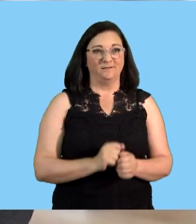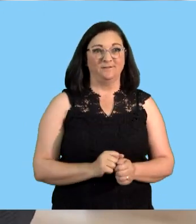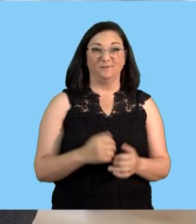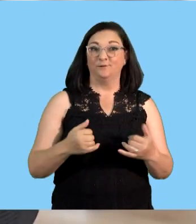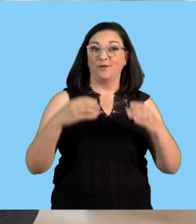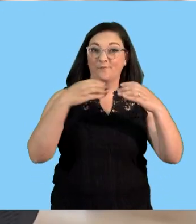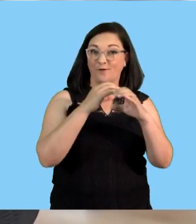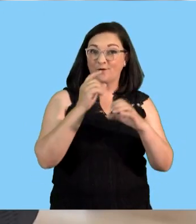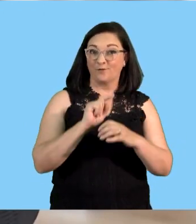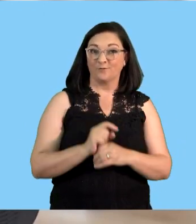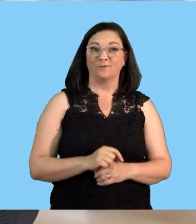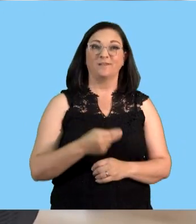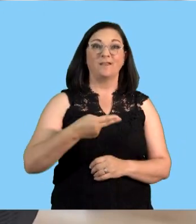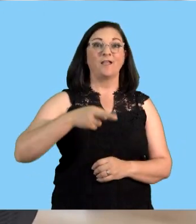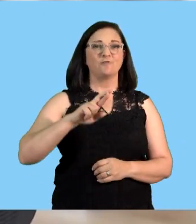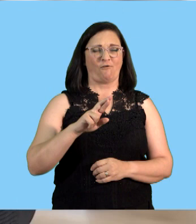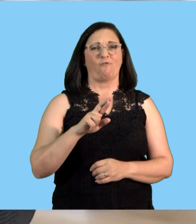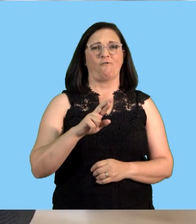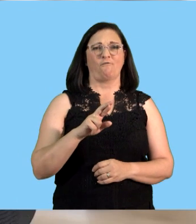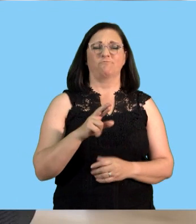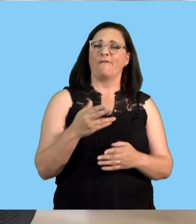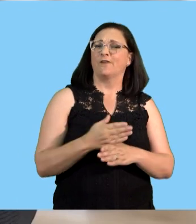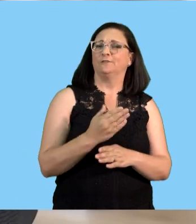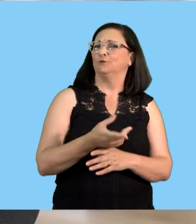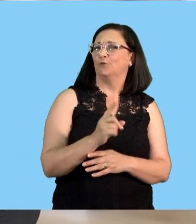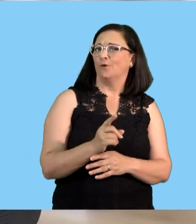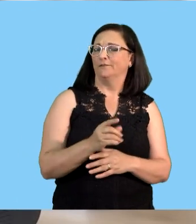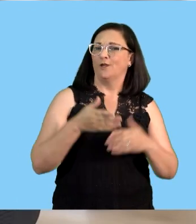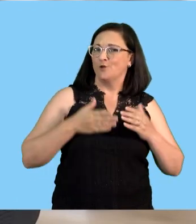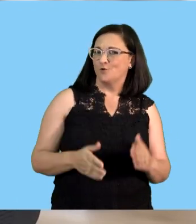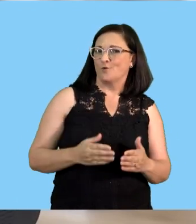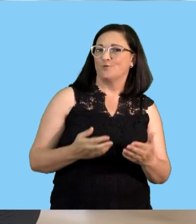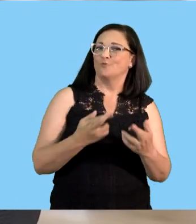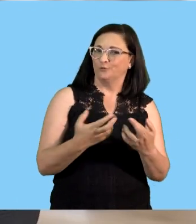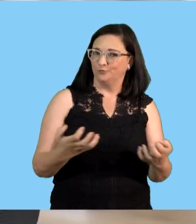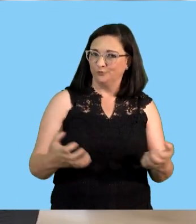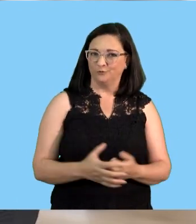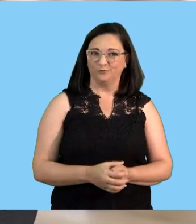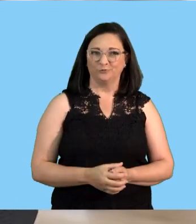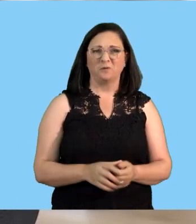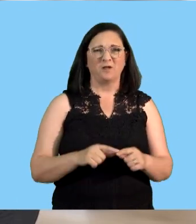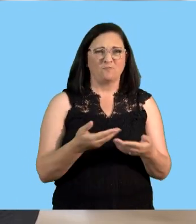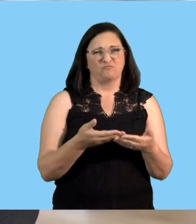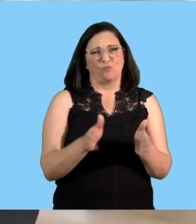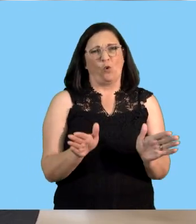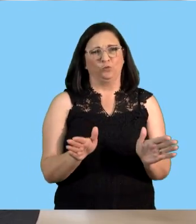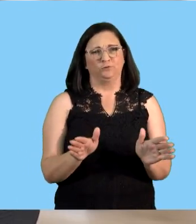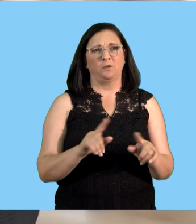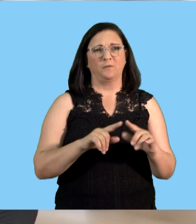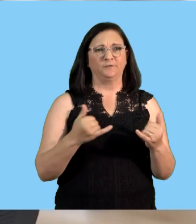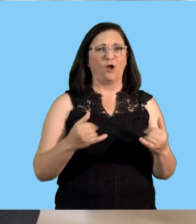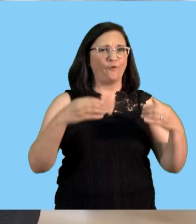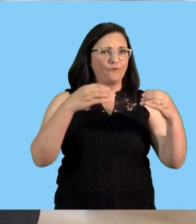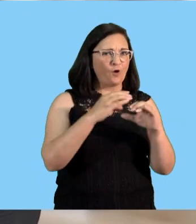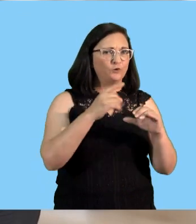focusing on the HR function which is a human resources now as you know human resources is very broad so we'll be